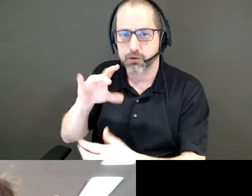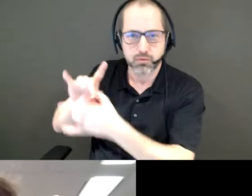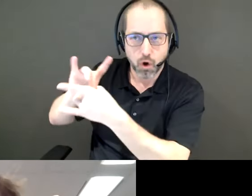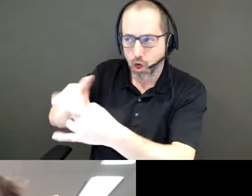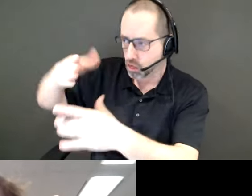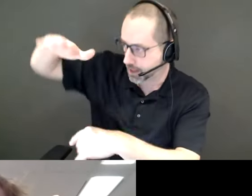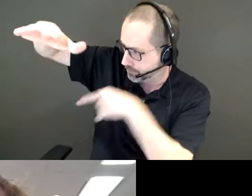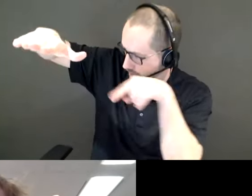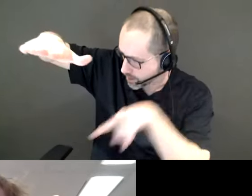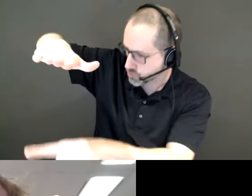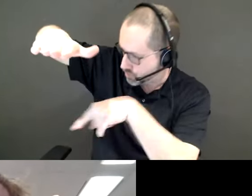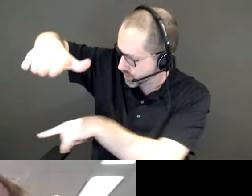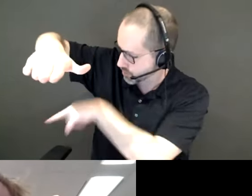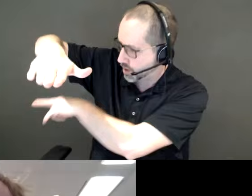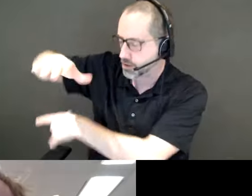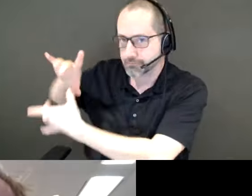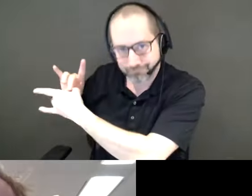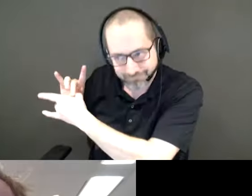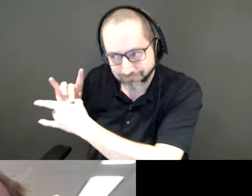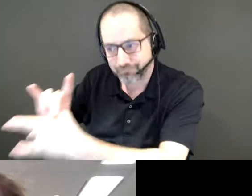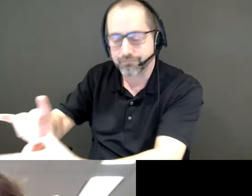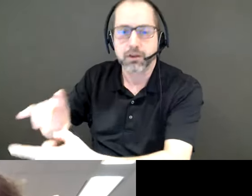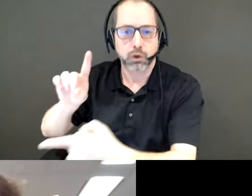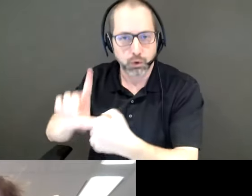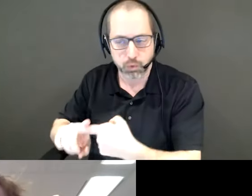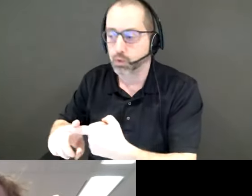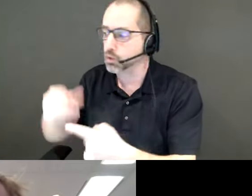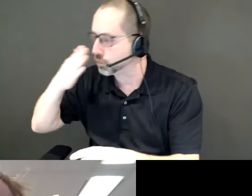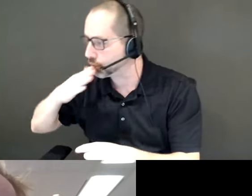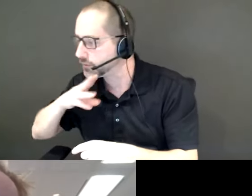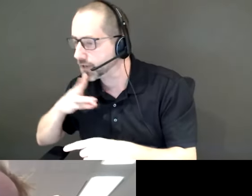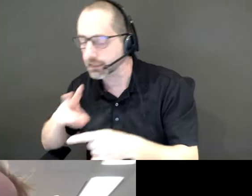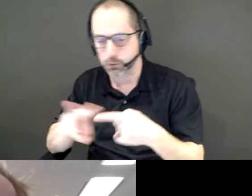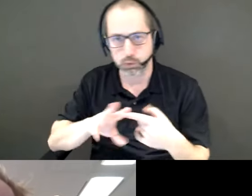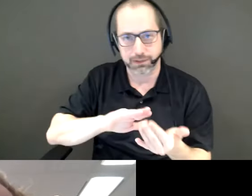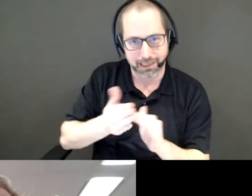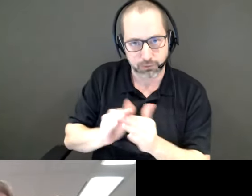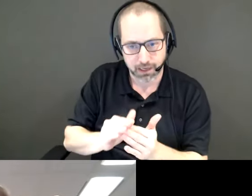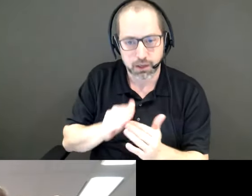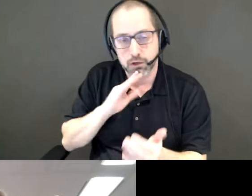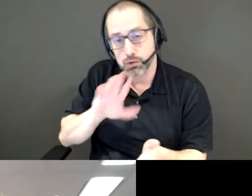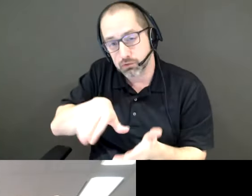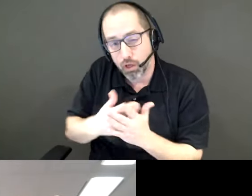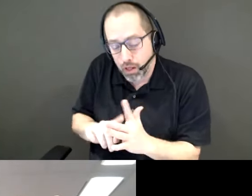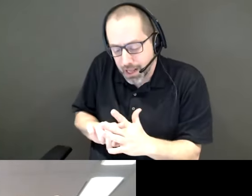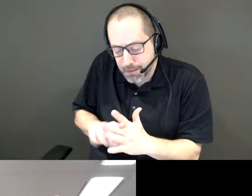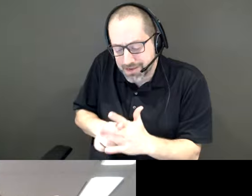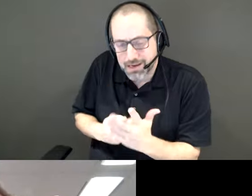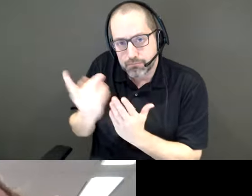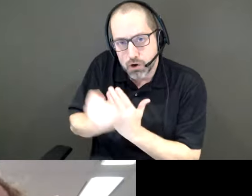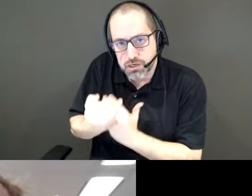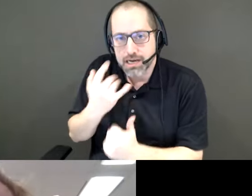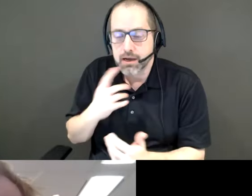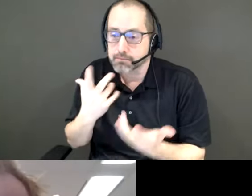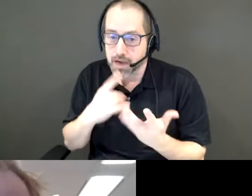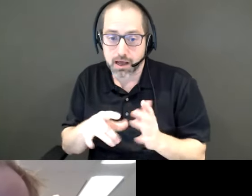from the waterfront to the downtown core once the rehab is done. So these are all essentially pilot projects, but we hope to learn from all the designs, those selected plus